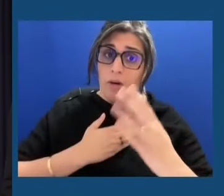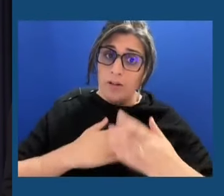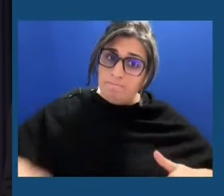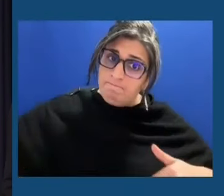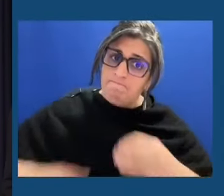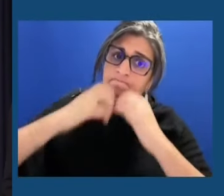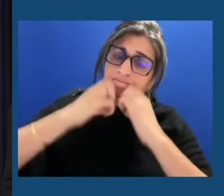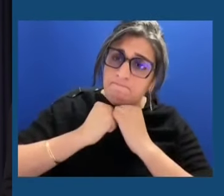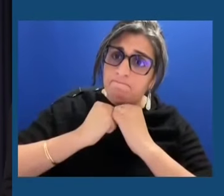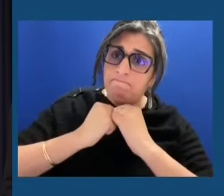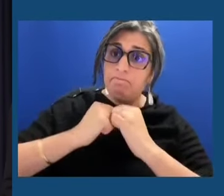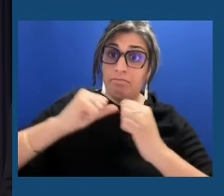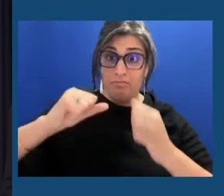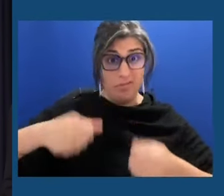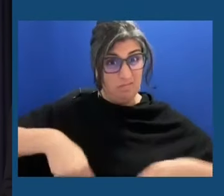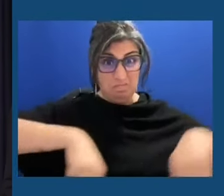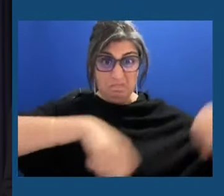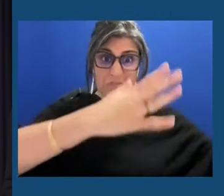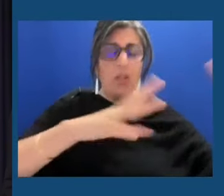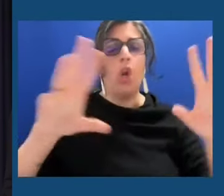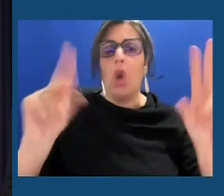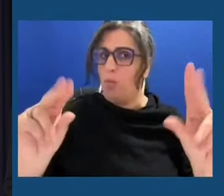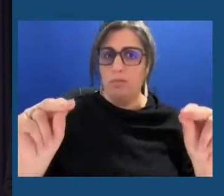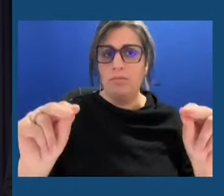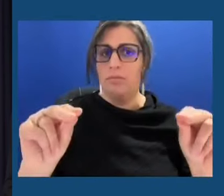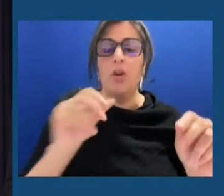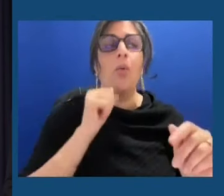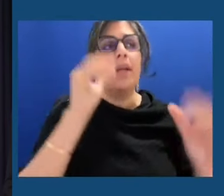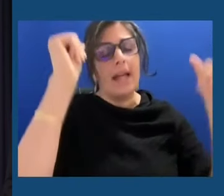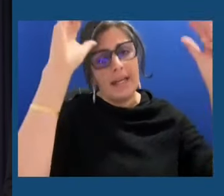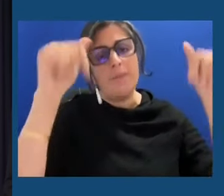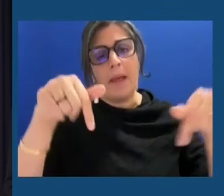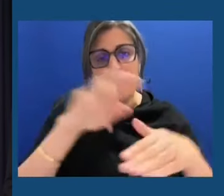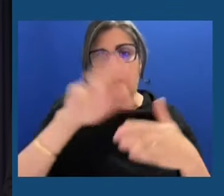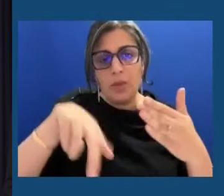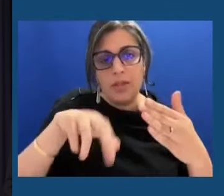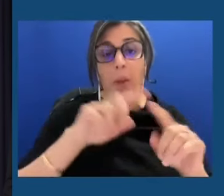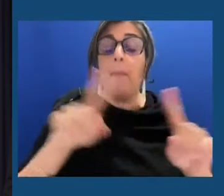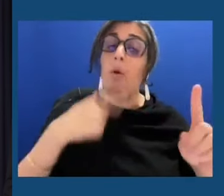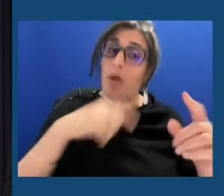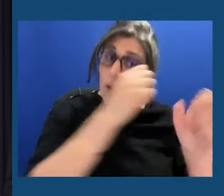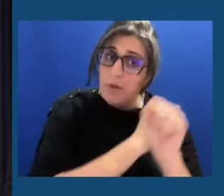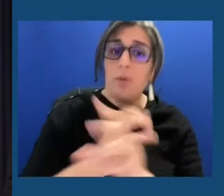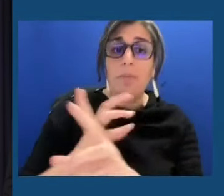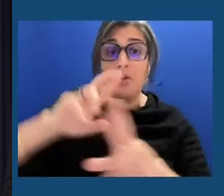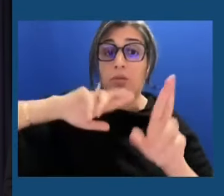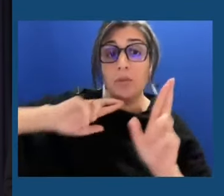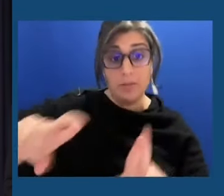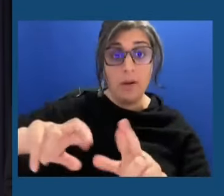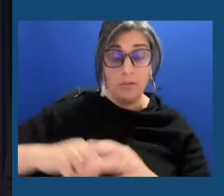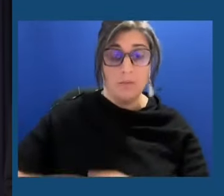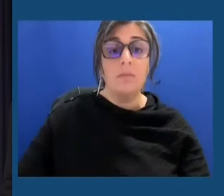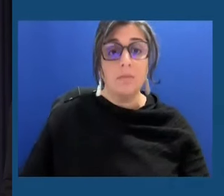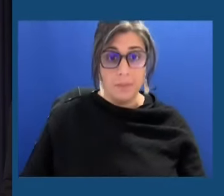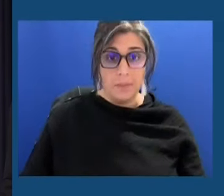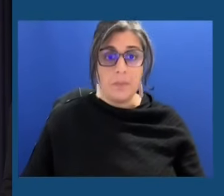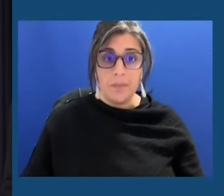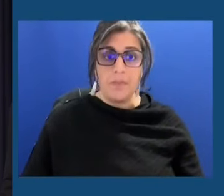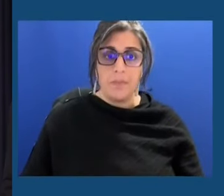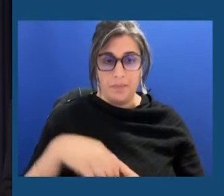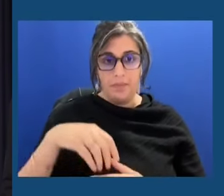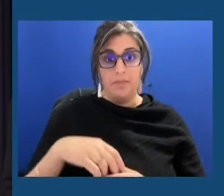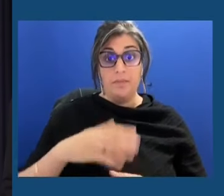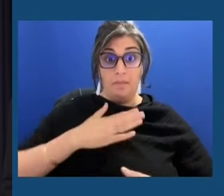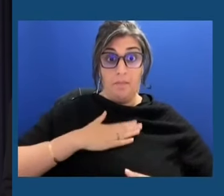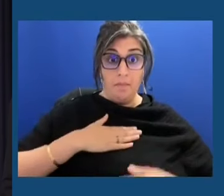We did not expect this result, but we are prepared to respond to this result. And my